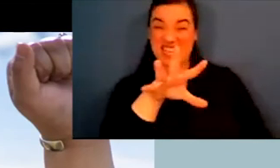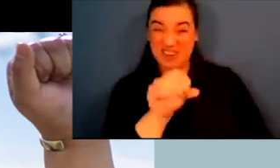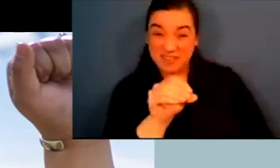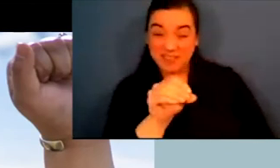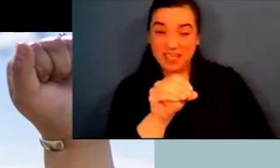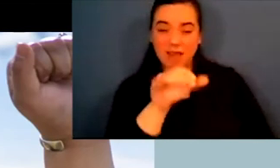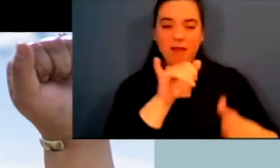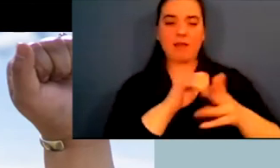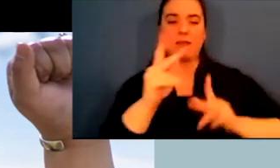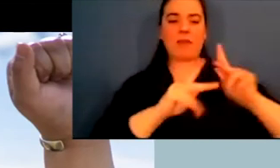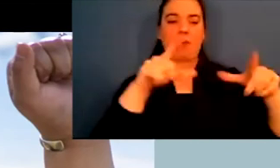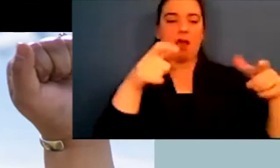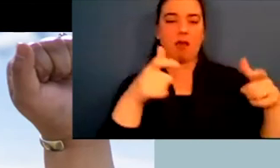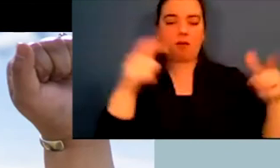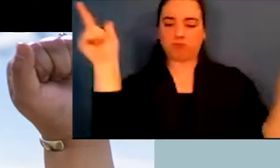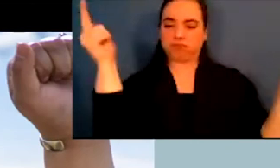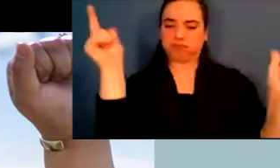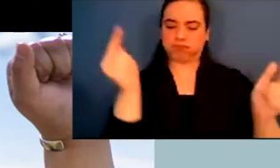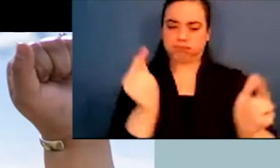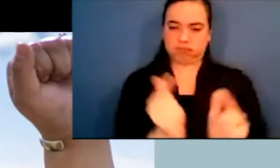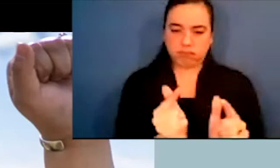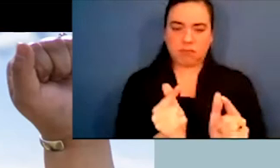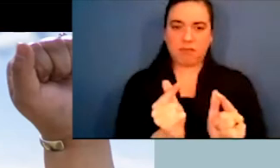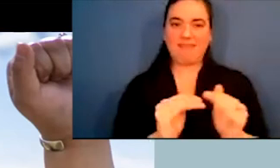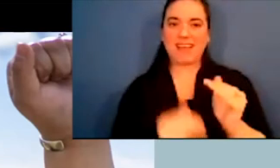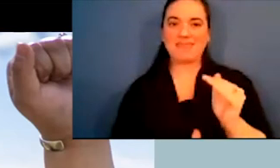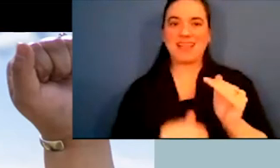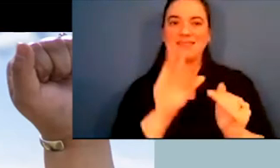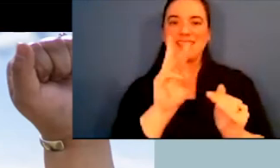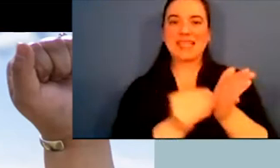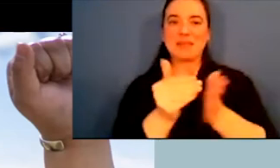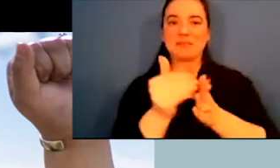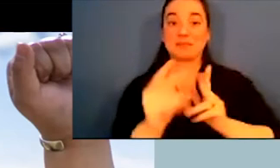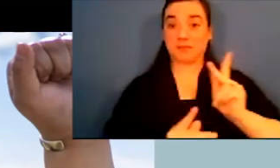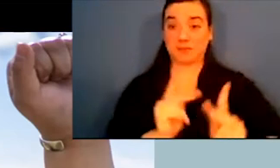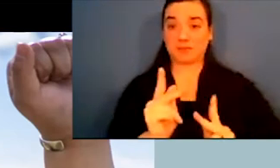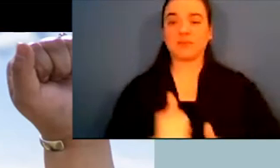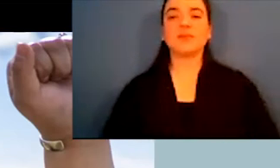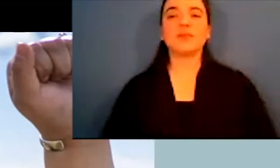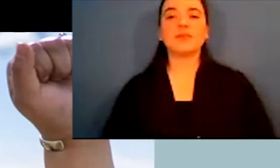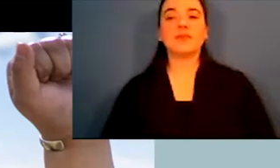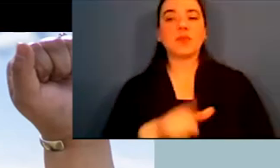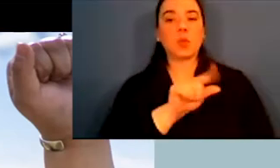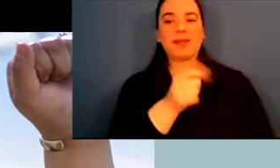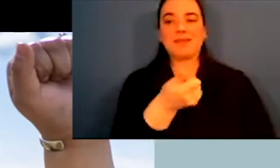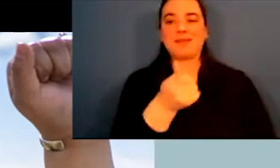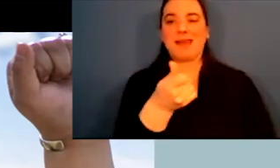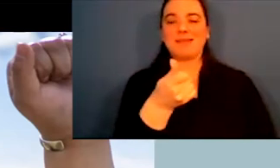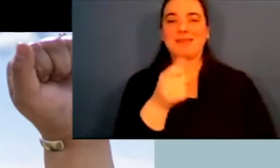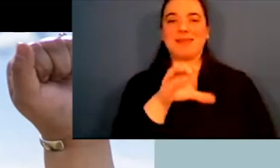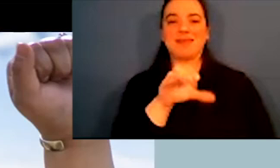is that after the invasion by 1650, the population had declined to less than 6 million people.